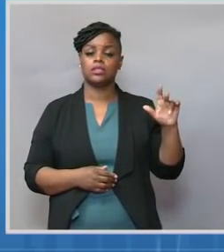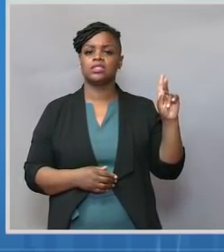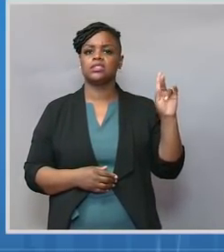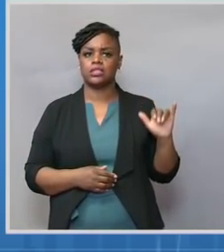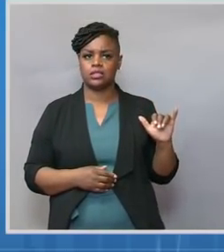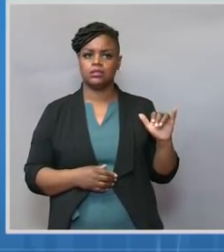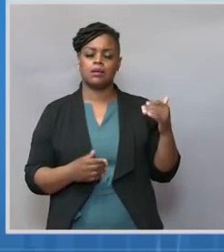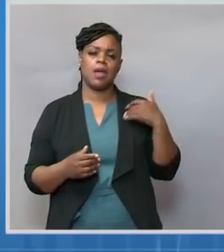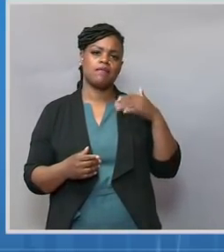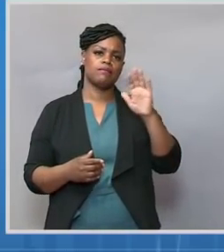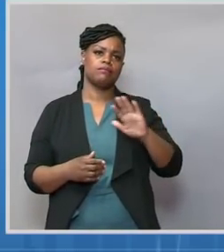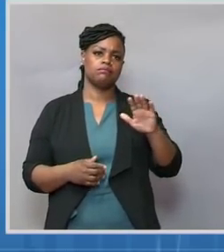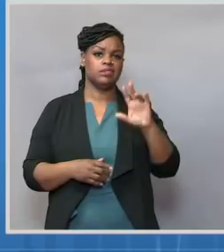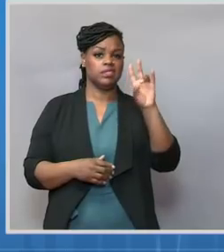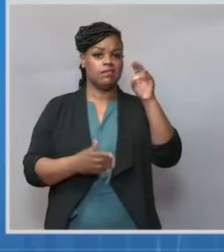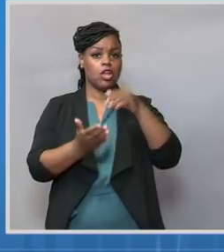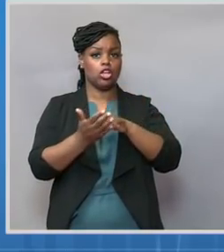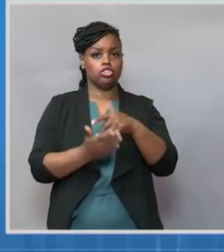week.